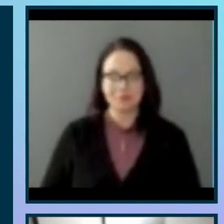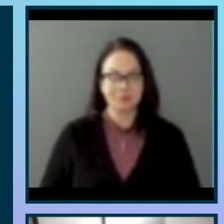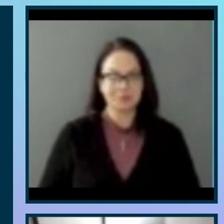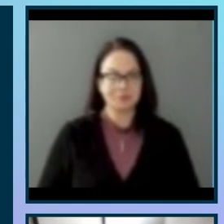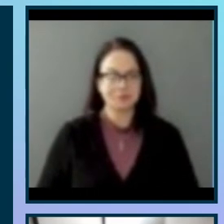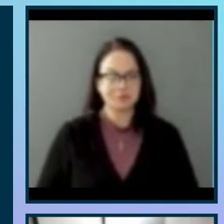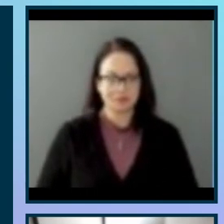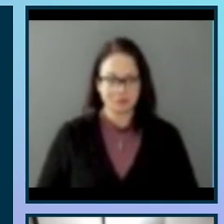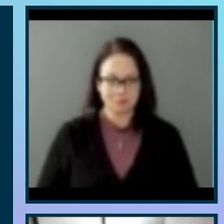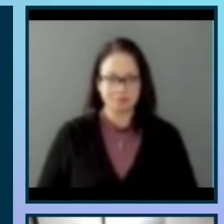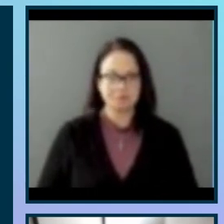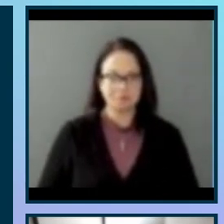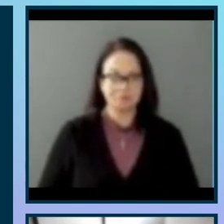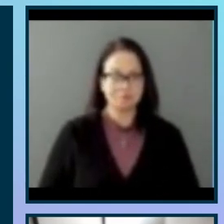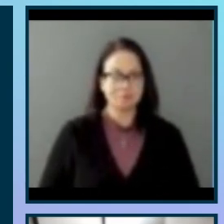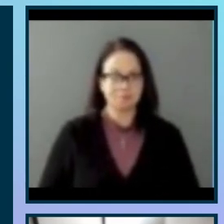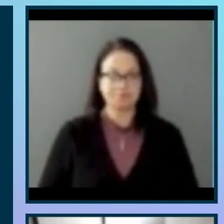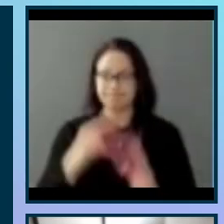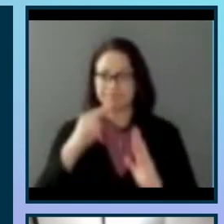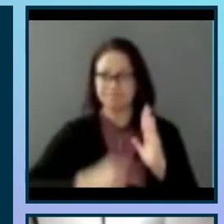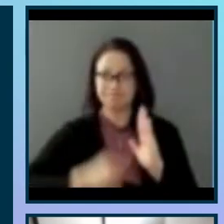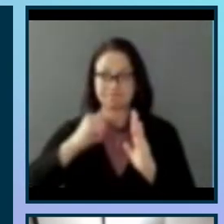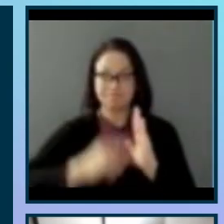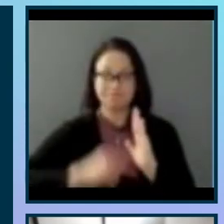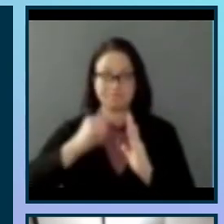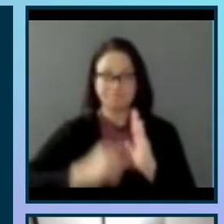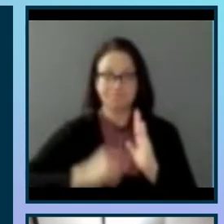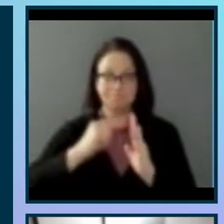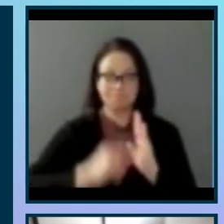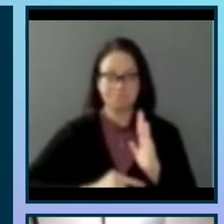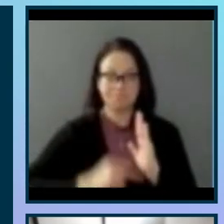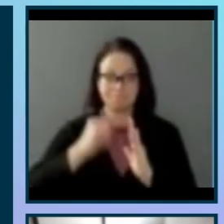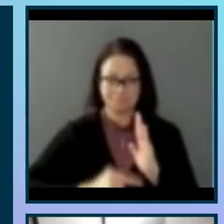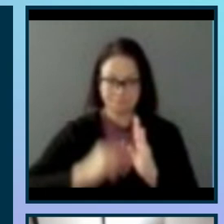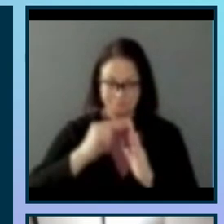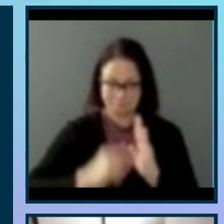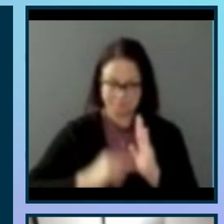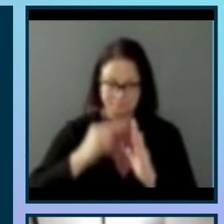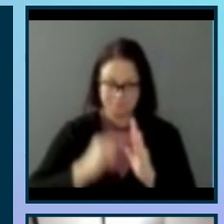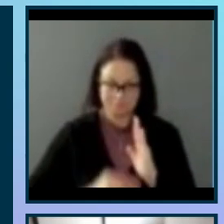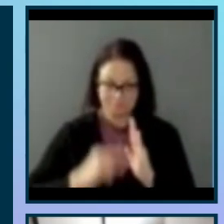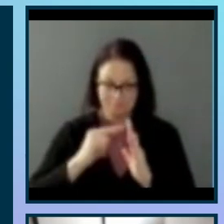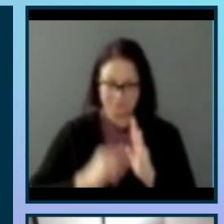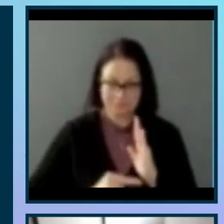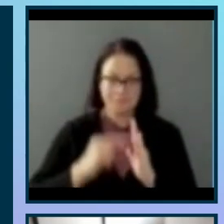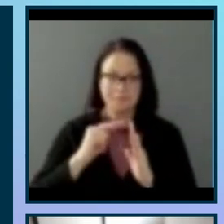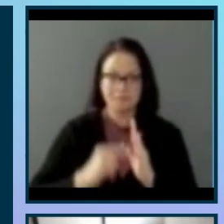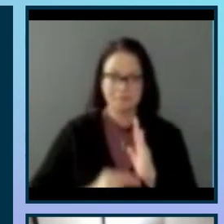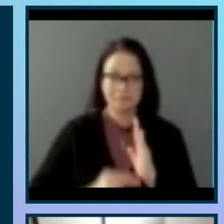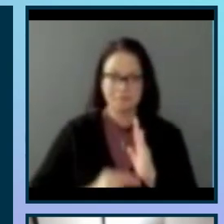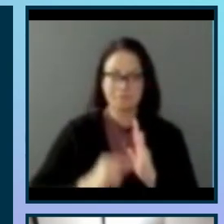So when an eclipse occurs, the sound in nature and around you change. For example, many